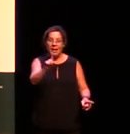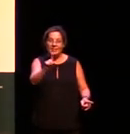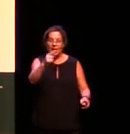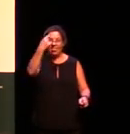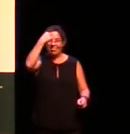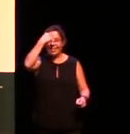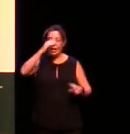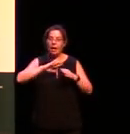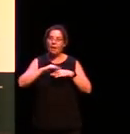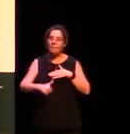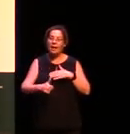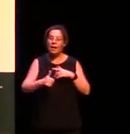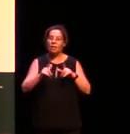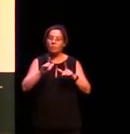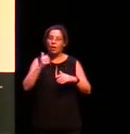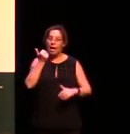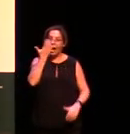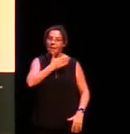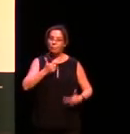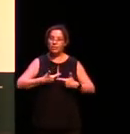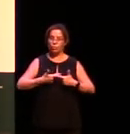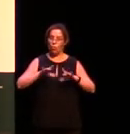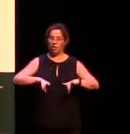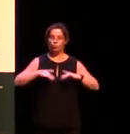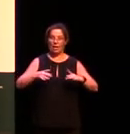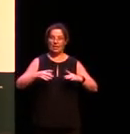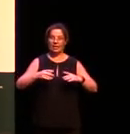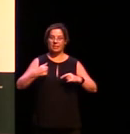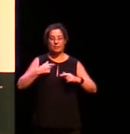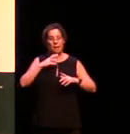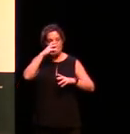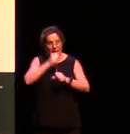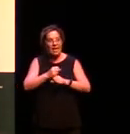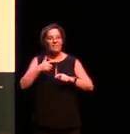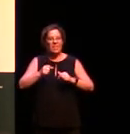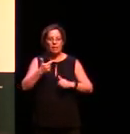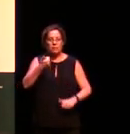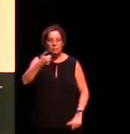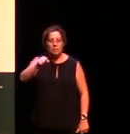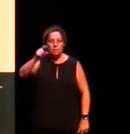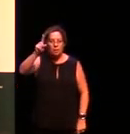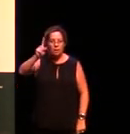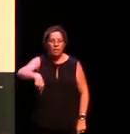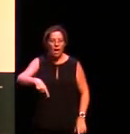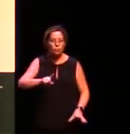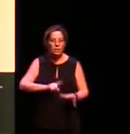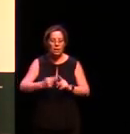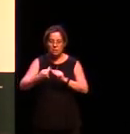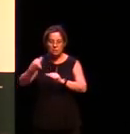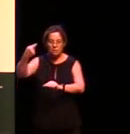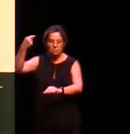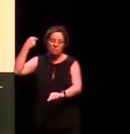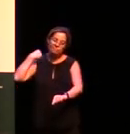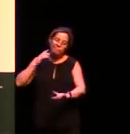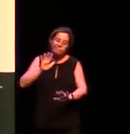estimates have Aboriginal Australians living in Australia for 60,000 years and they're probably just